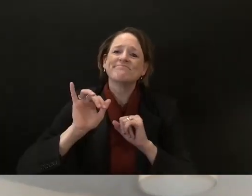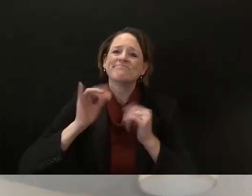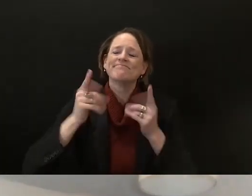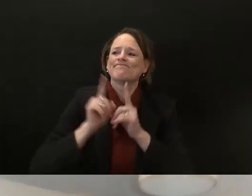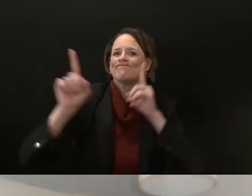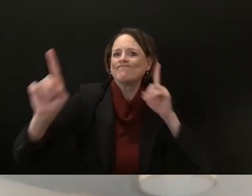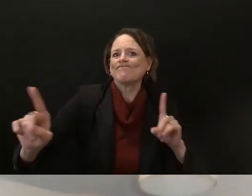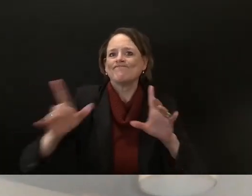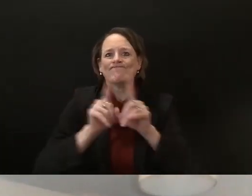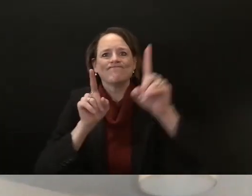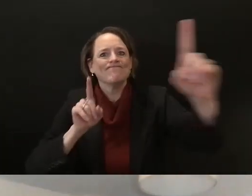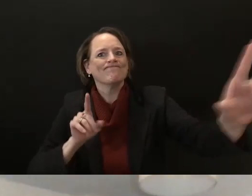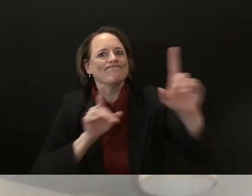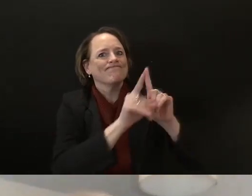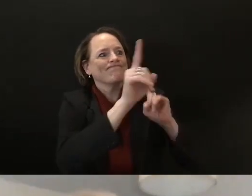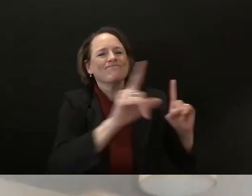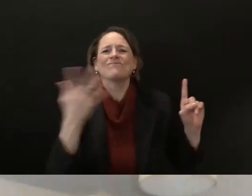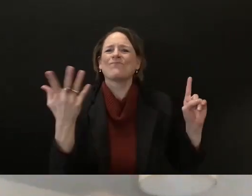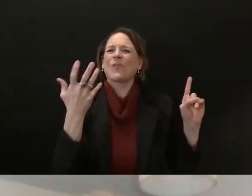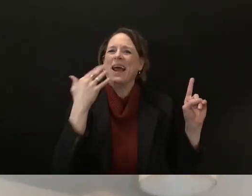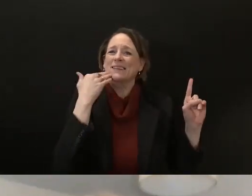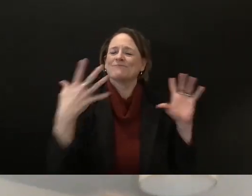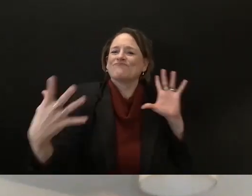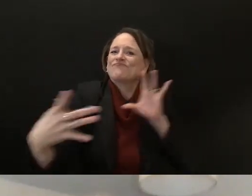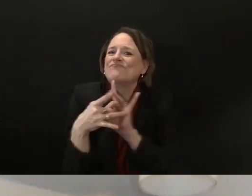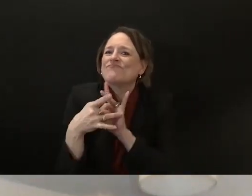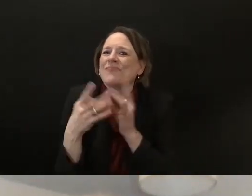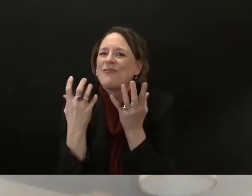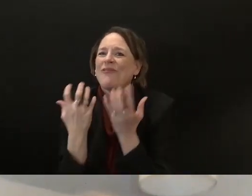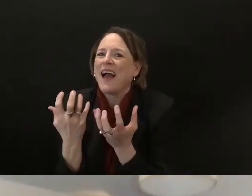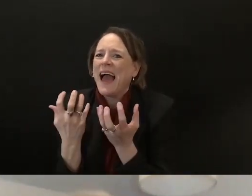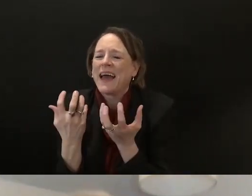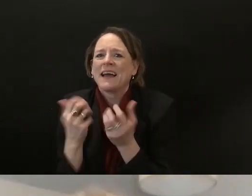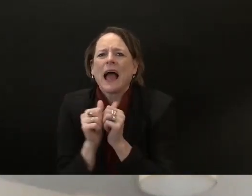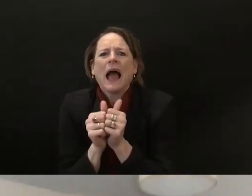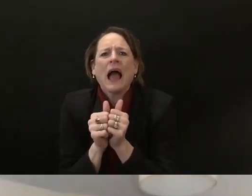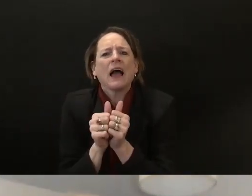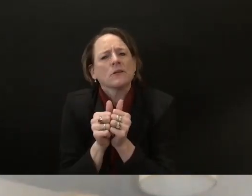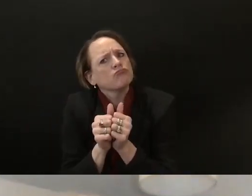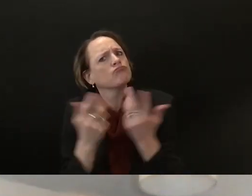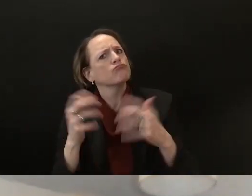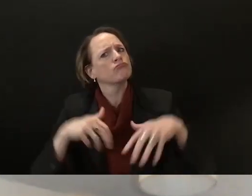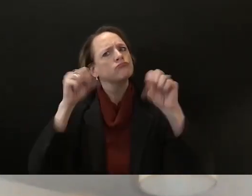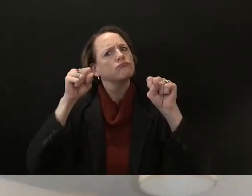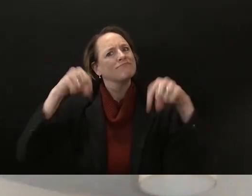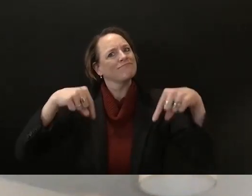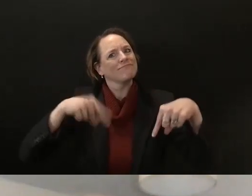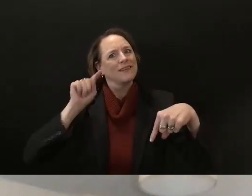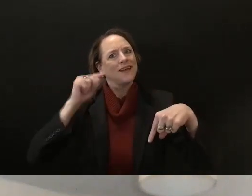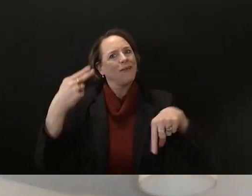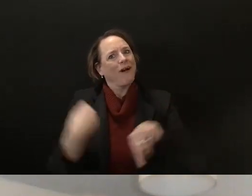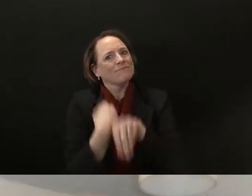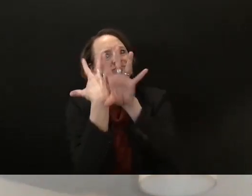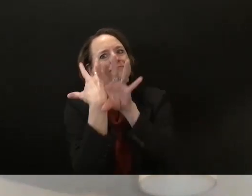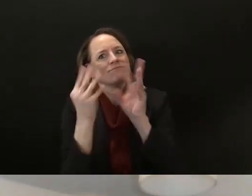our constituents and our neighbors so we've been doing a lot of this kind of stuff um you know online stuff but you know we all do